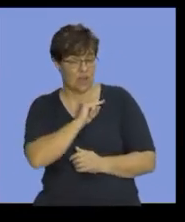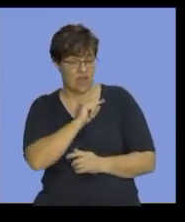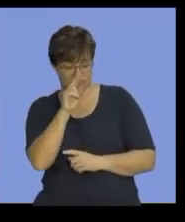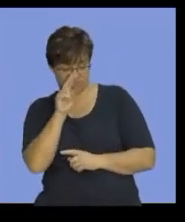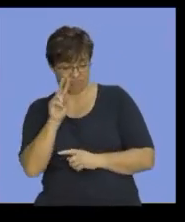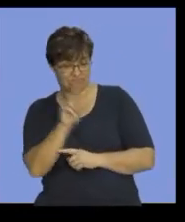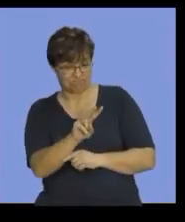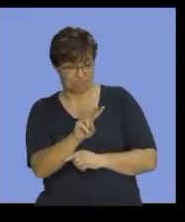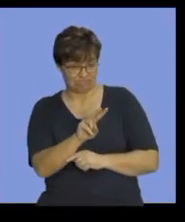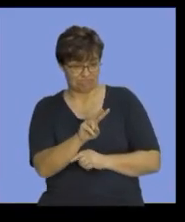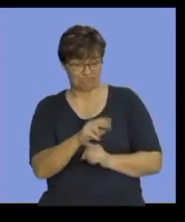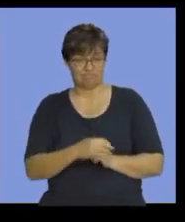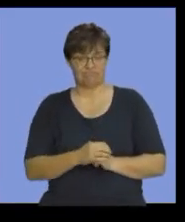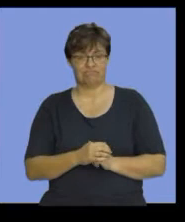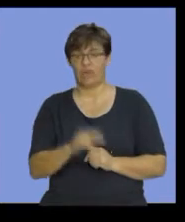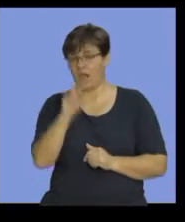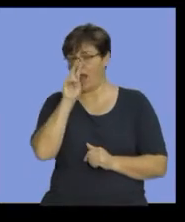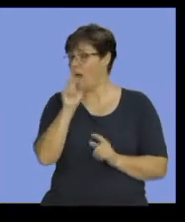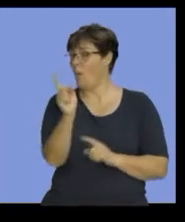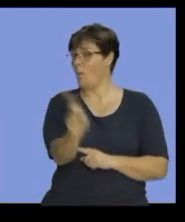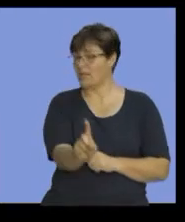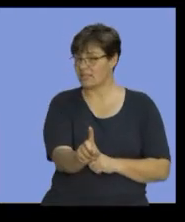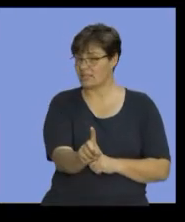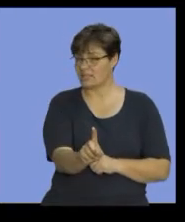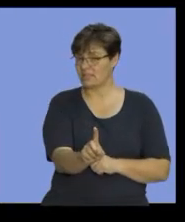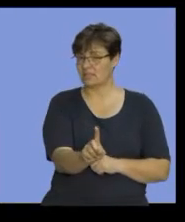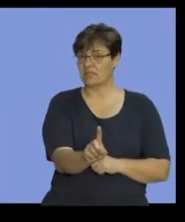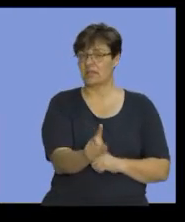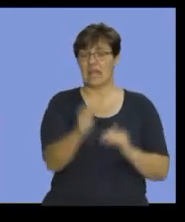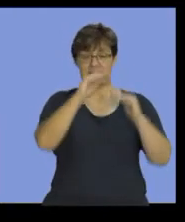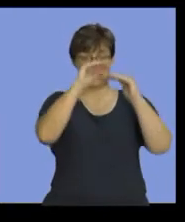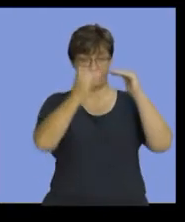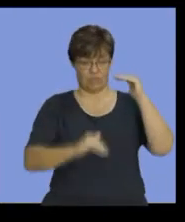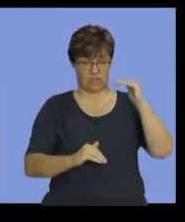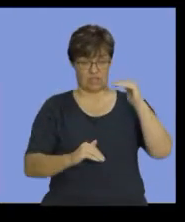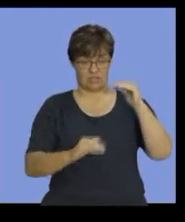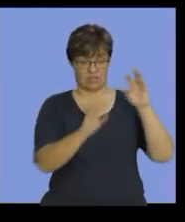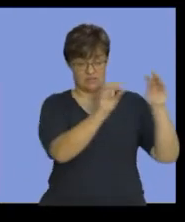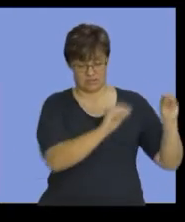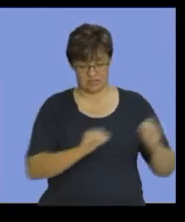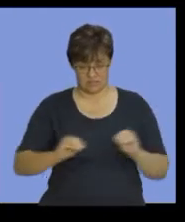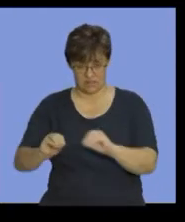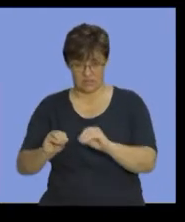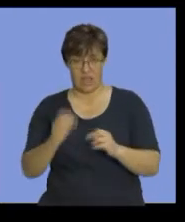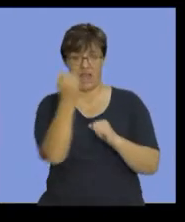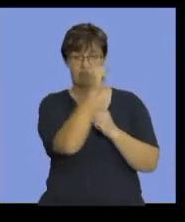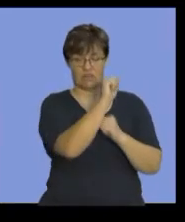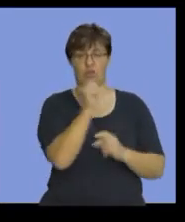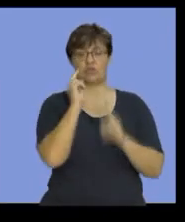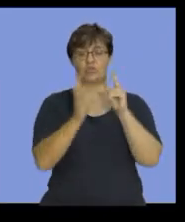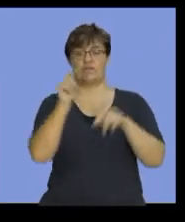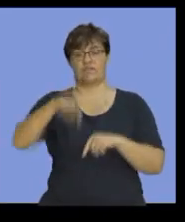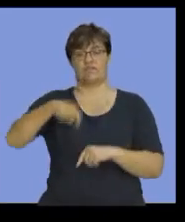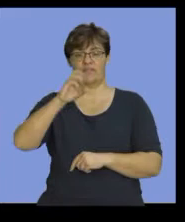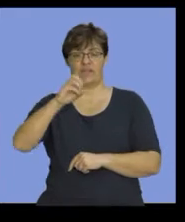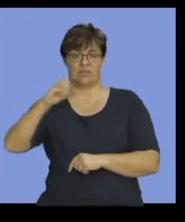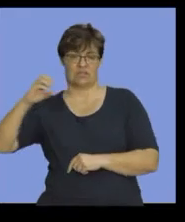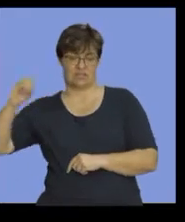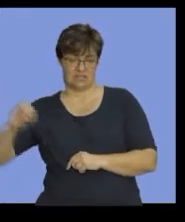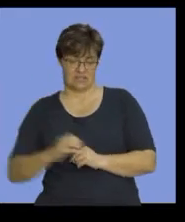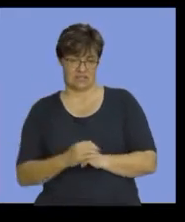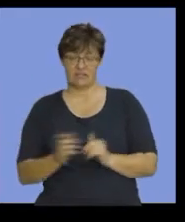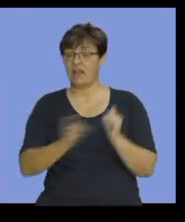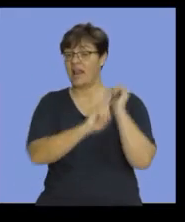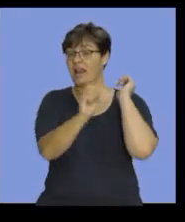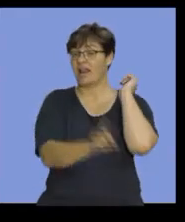look at this one here, you will see you bring in your depreciation of your factory at 12,000 rand. And the last